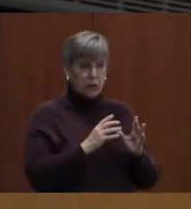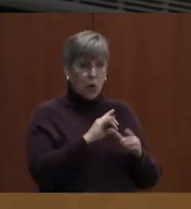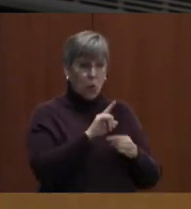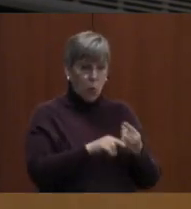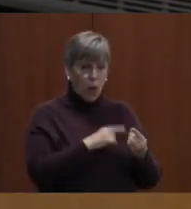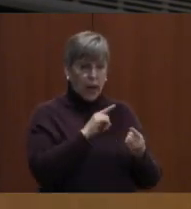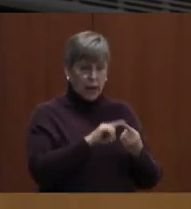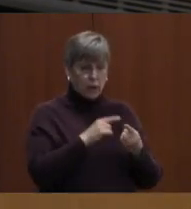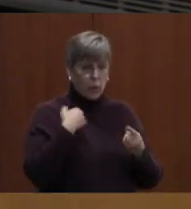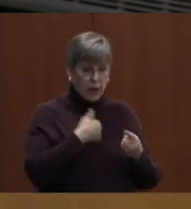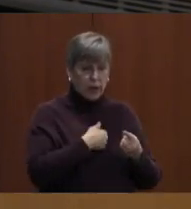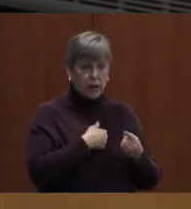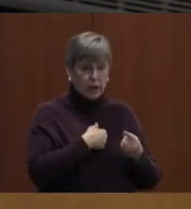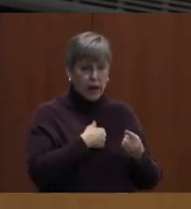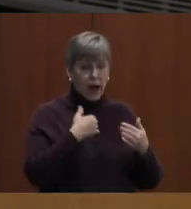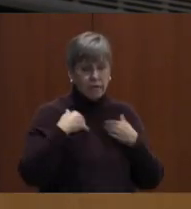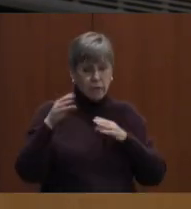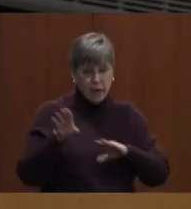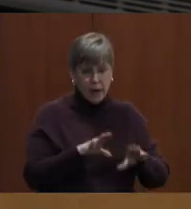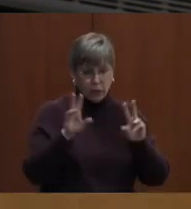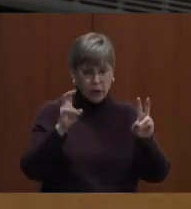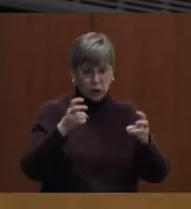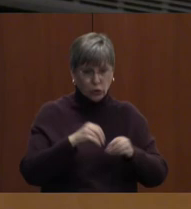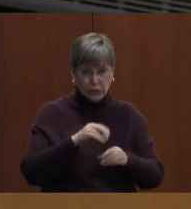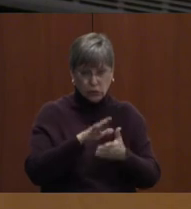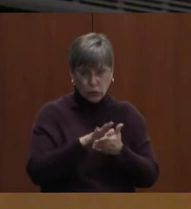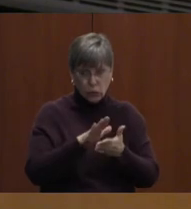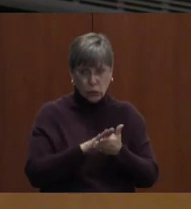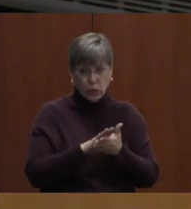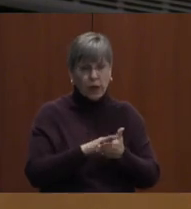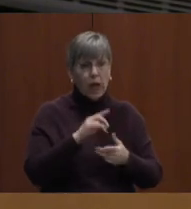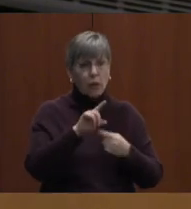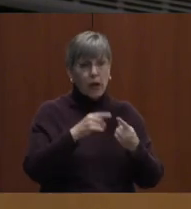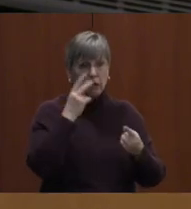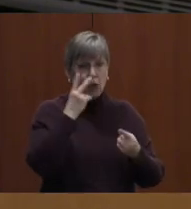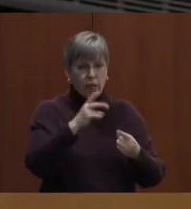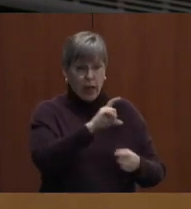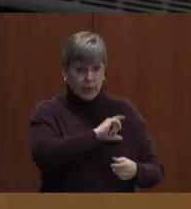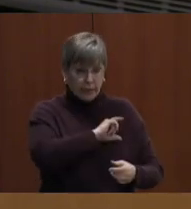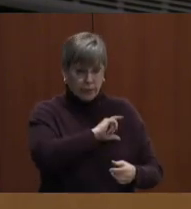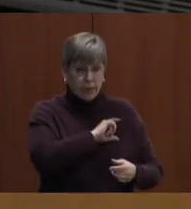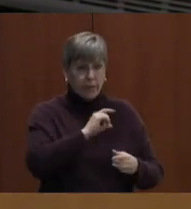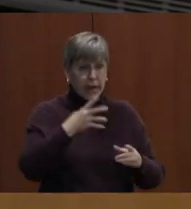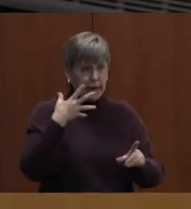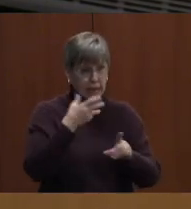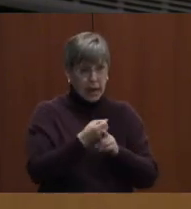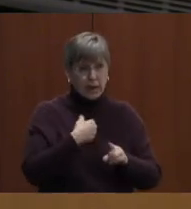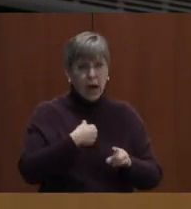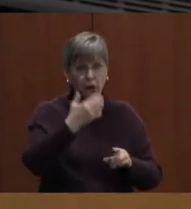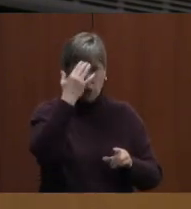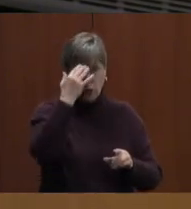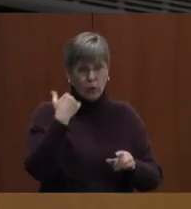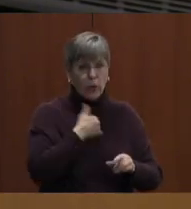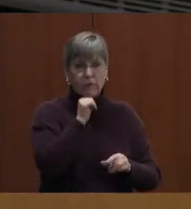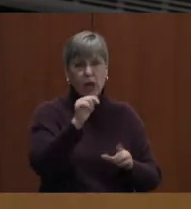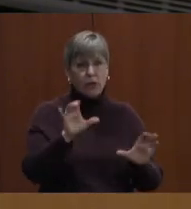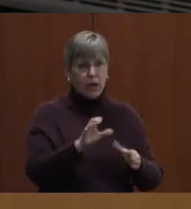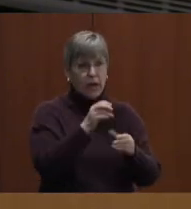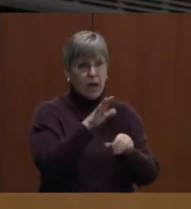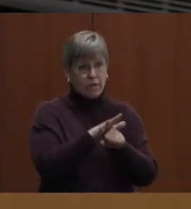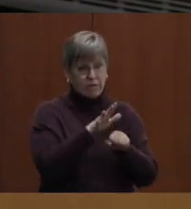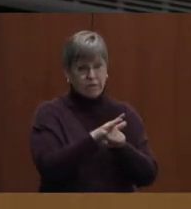behavioral issues in our schools. And when I saw that police officer being attacked, I knew we didn't. We haven't done enough.